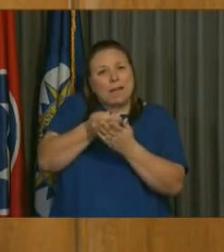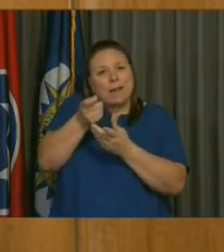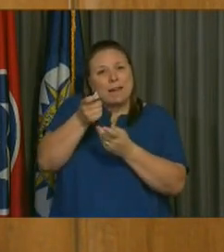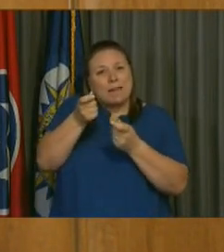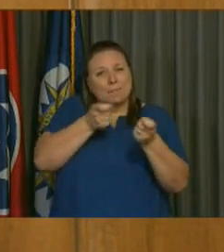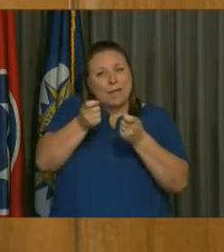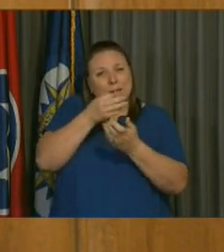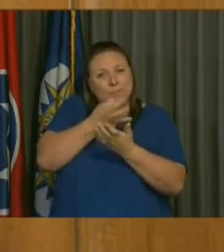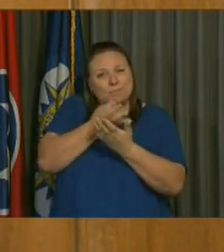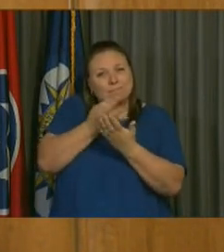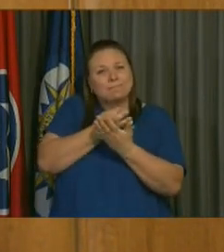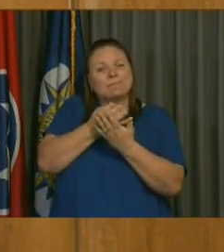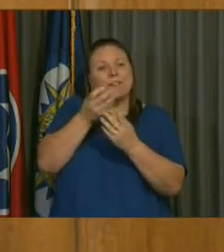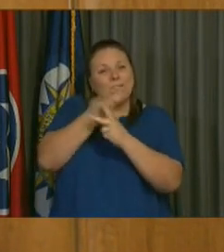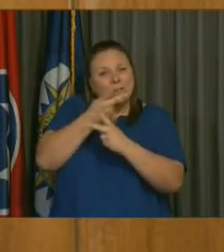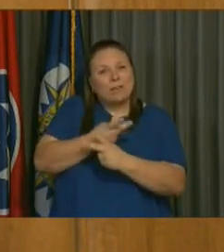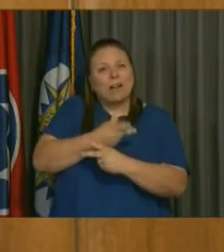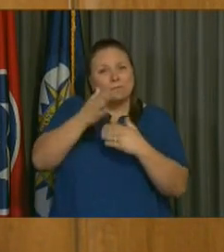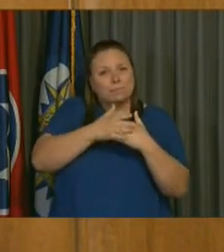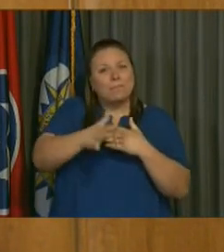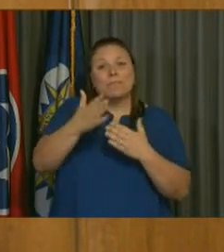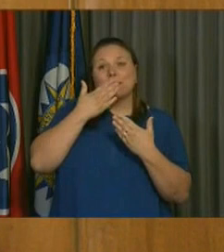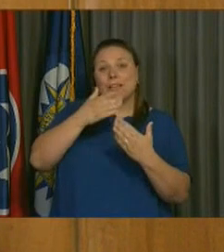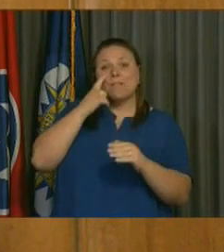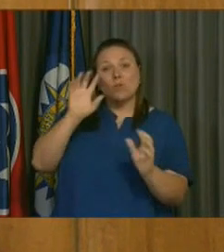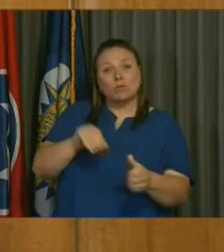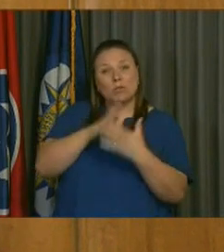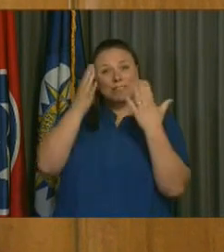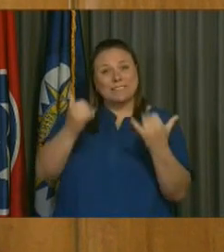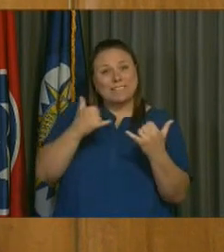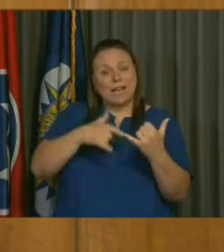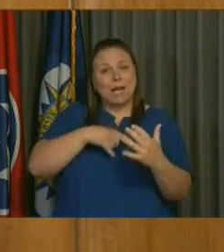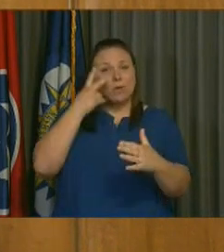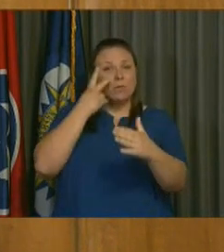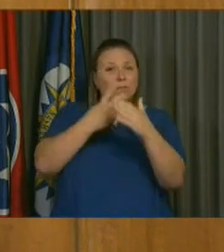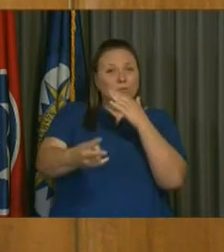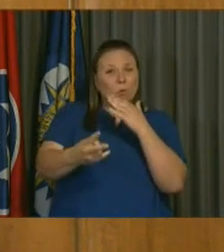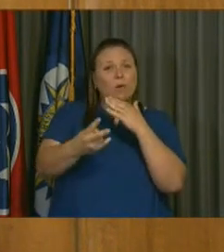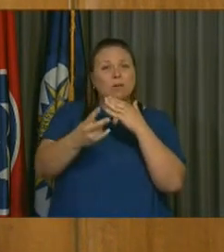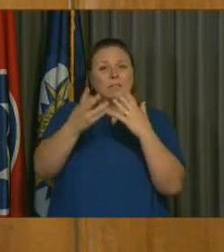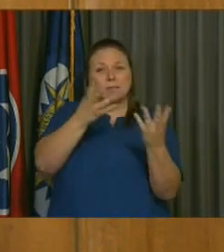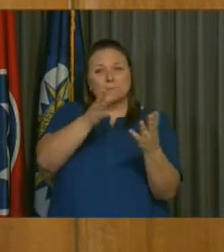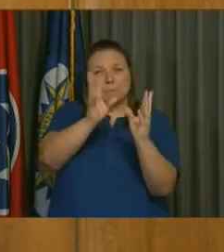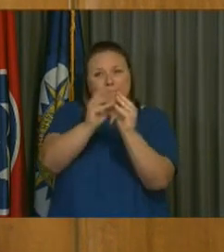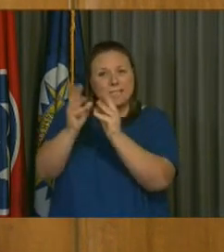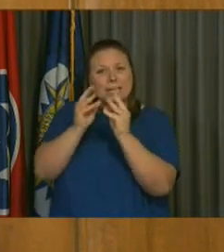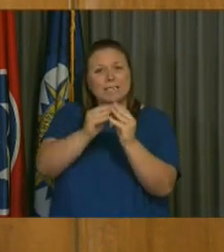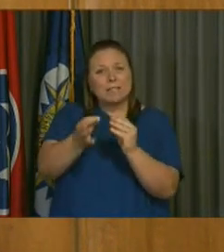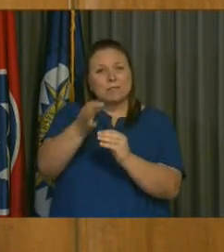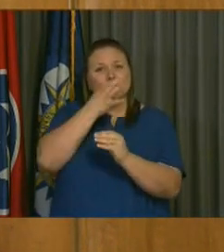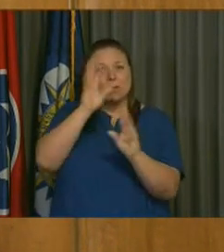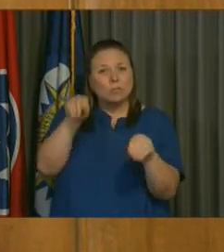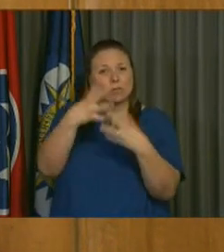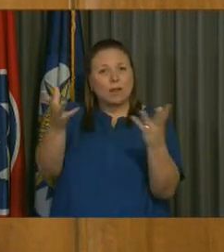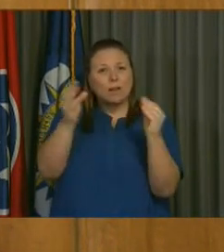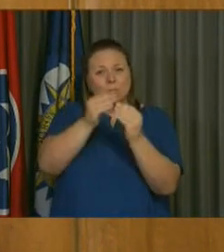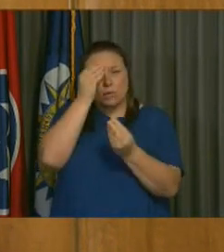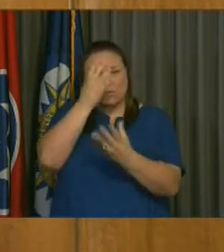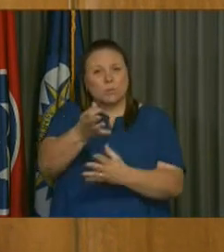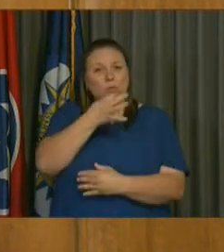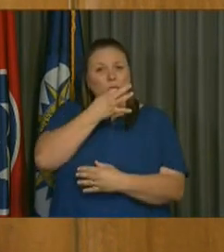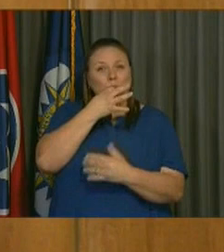ahead. Thanks for this opportunity to address you today. I look forward to the deliberations with the council providing more information to you.